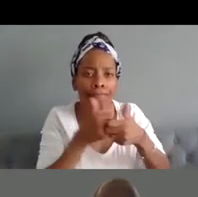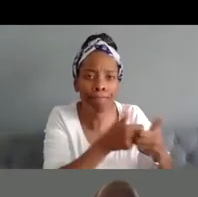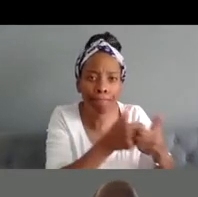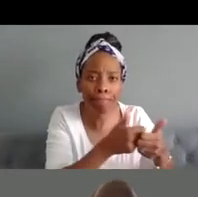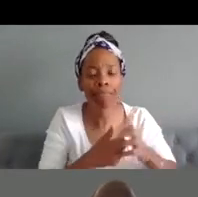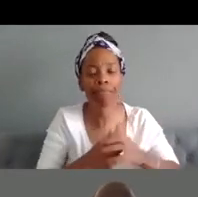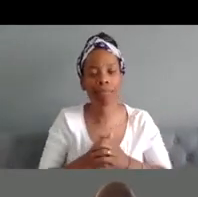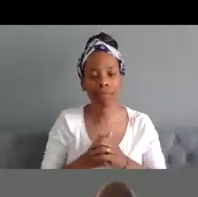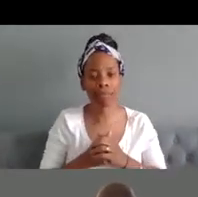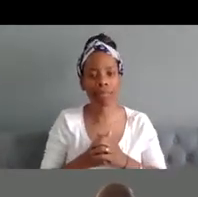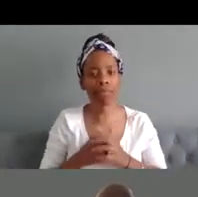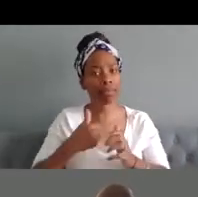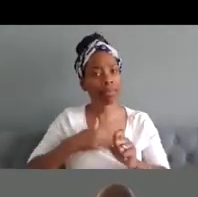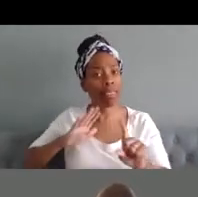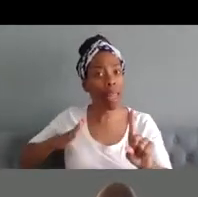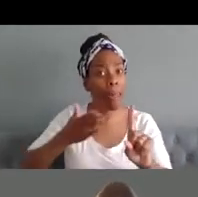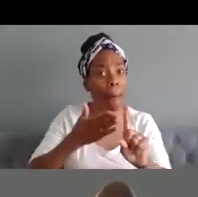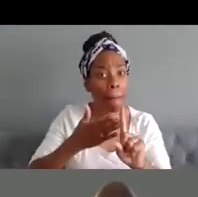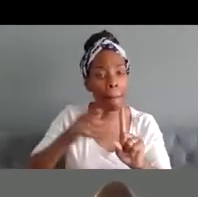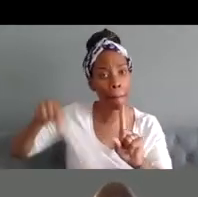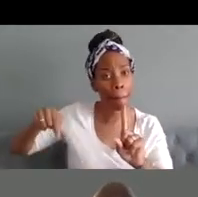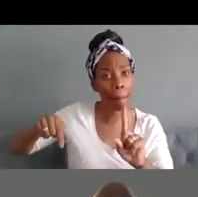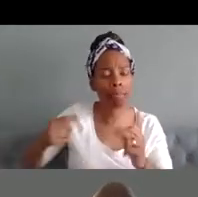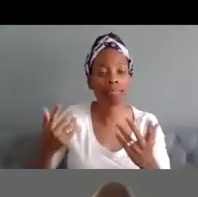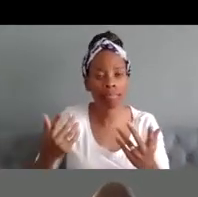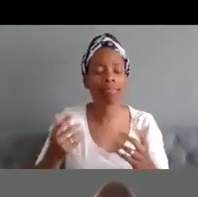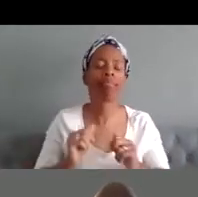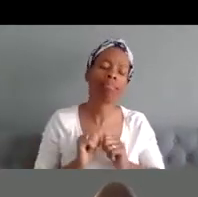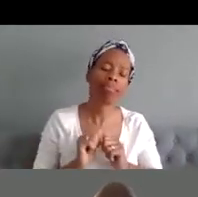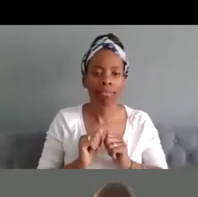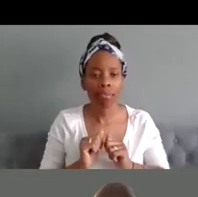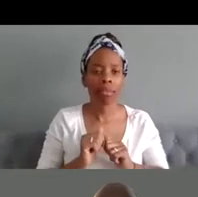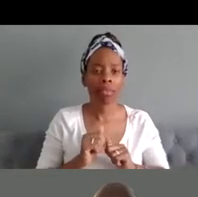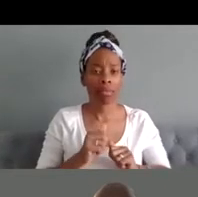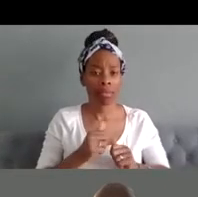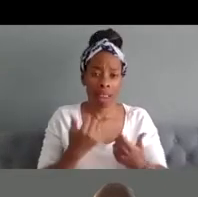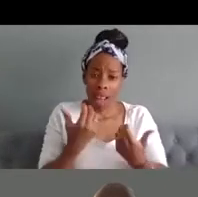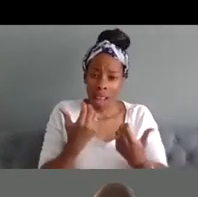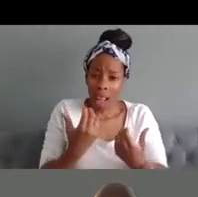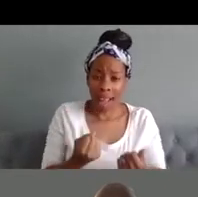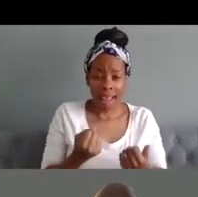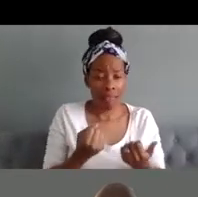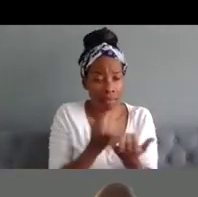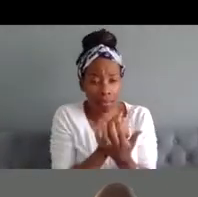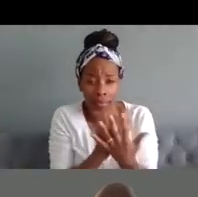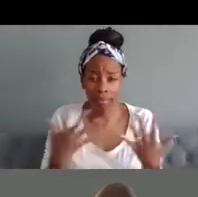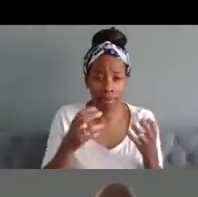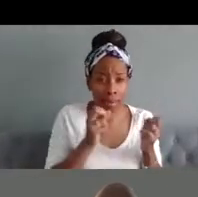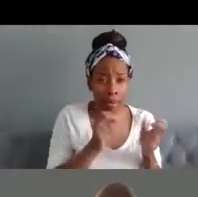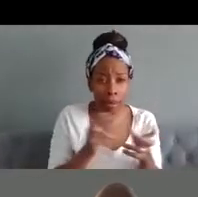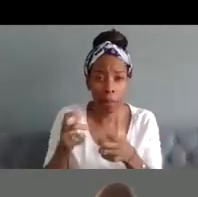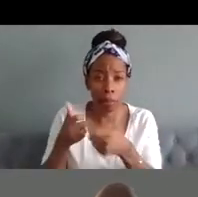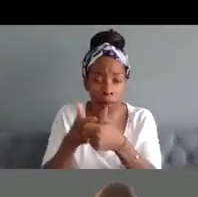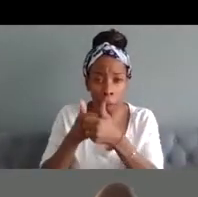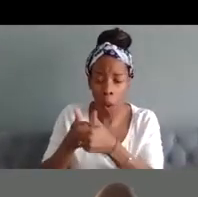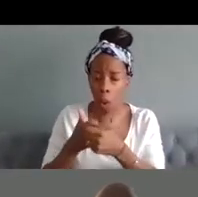are to help people navigate the complexity of support systems within social care